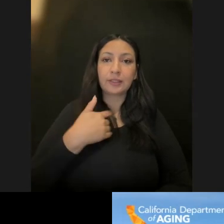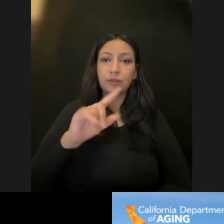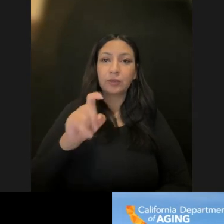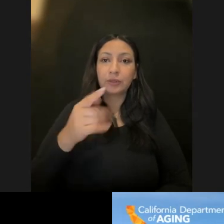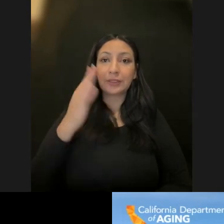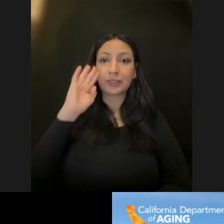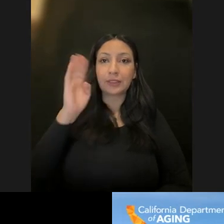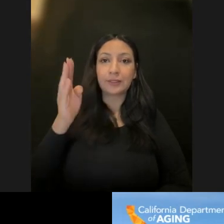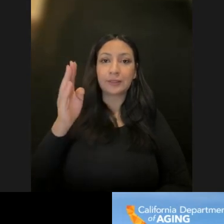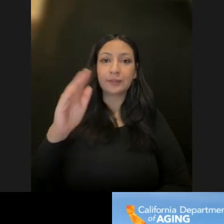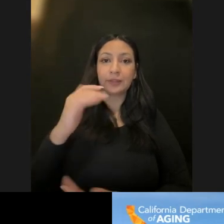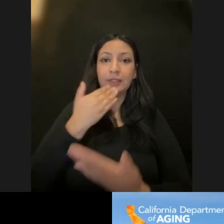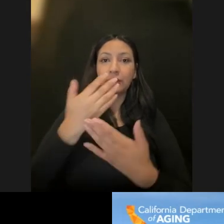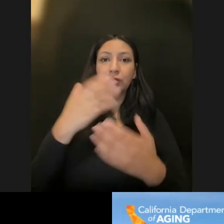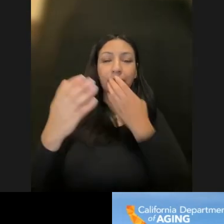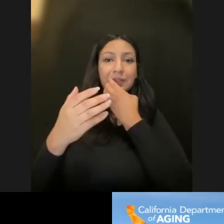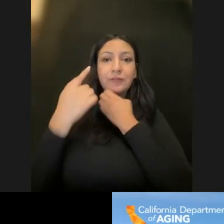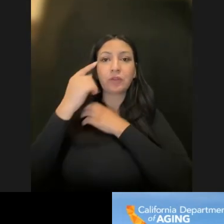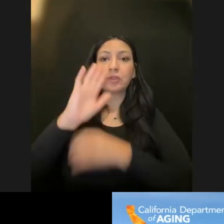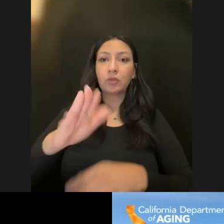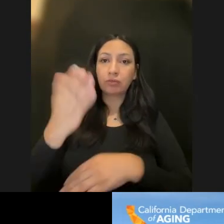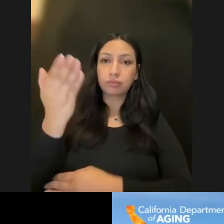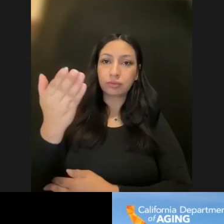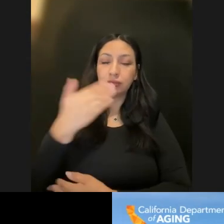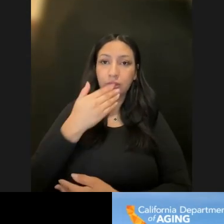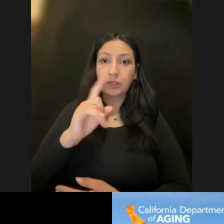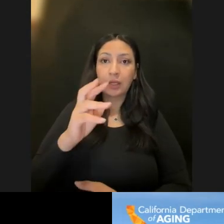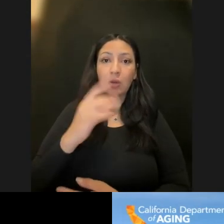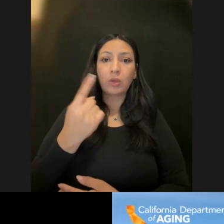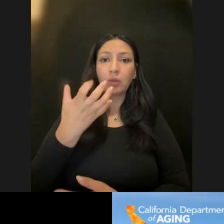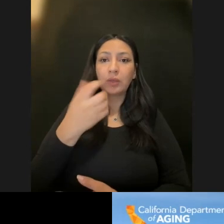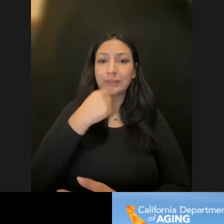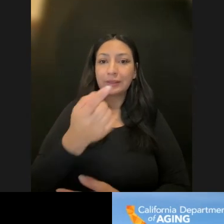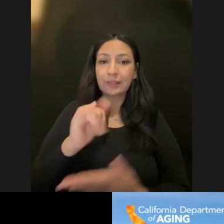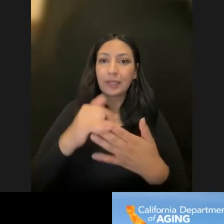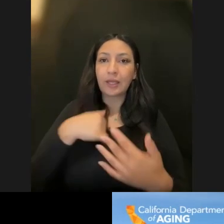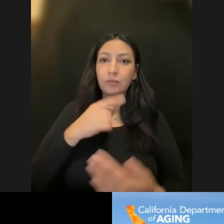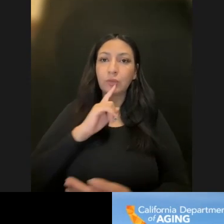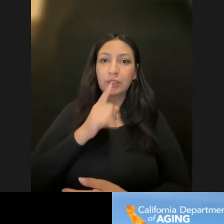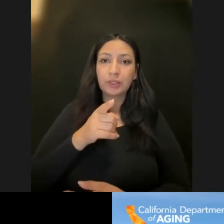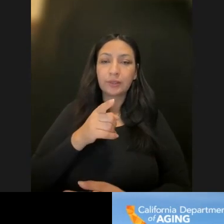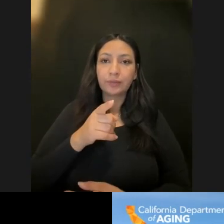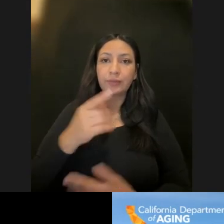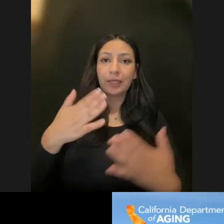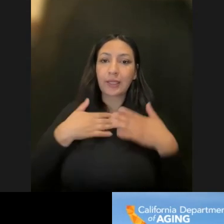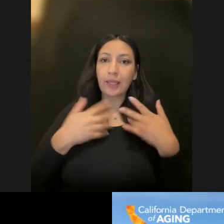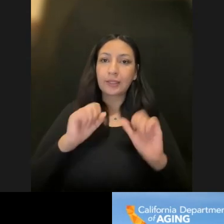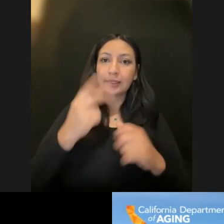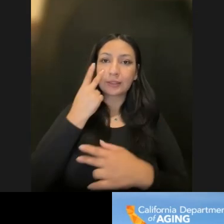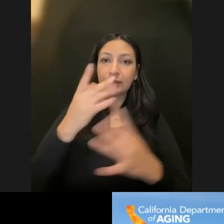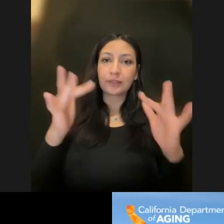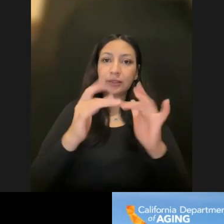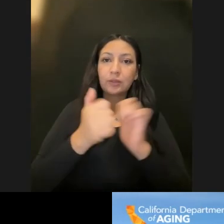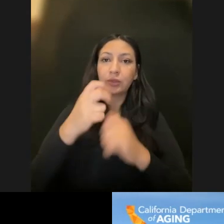Hi. Thank you so much for your presentation. I just wanted to say I was so glad to see the connection of